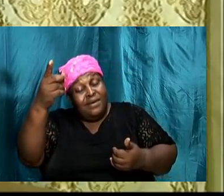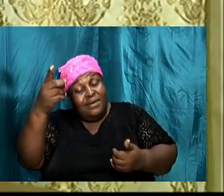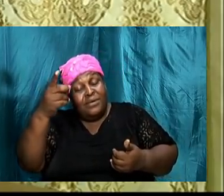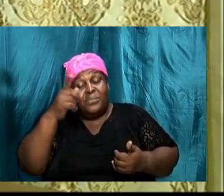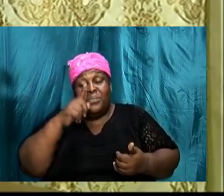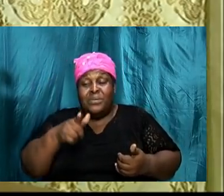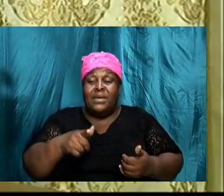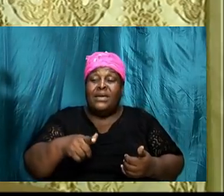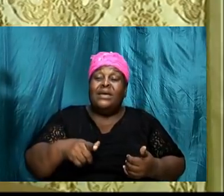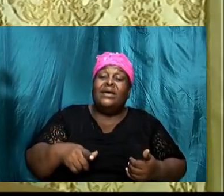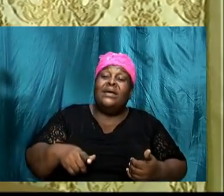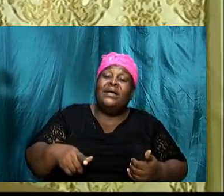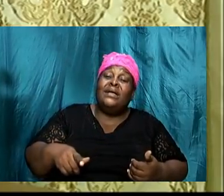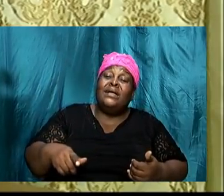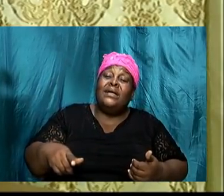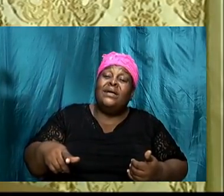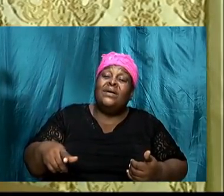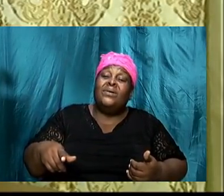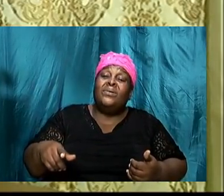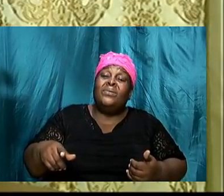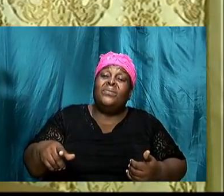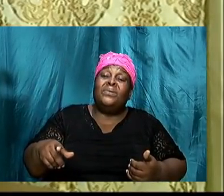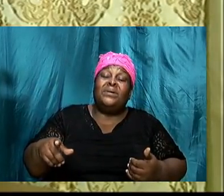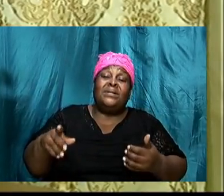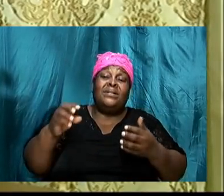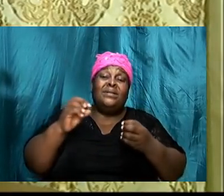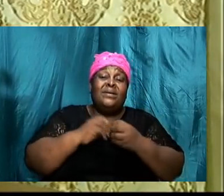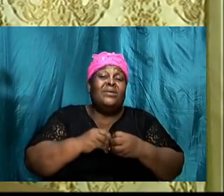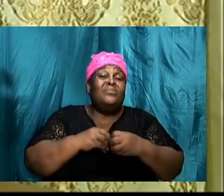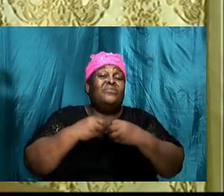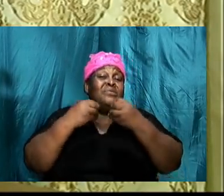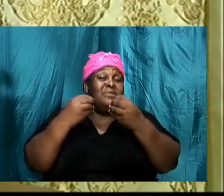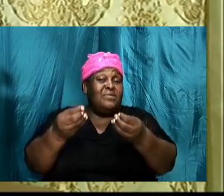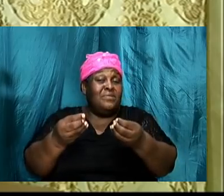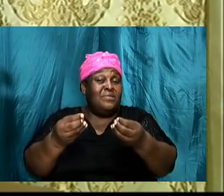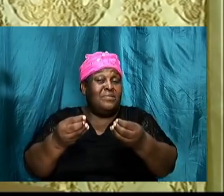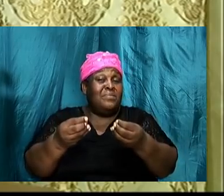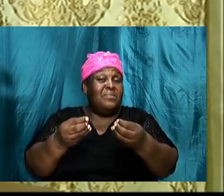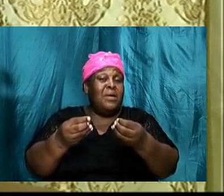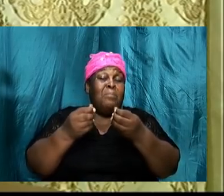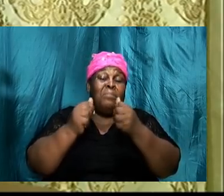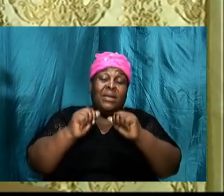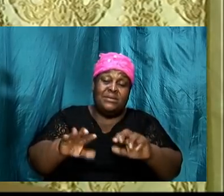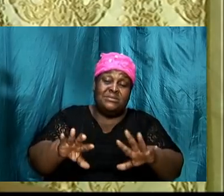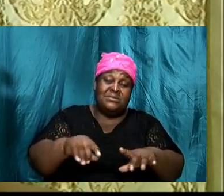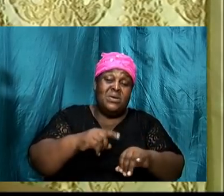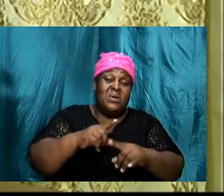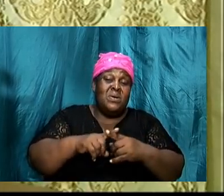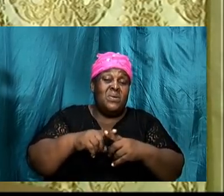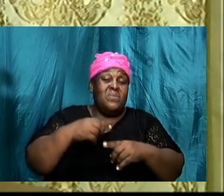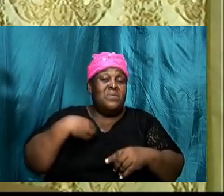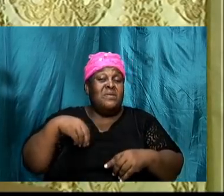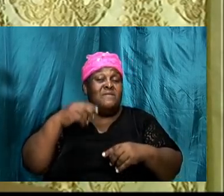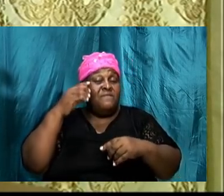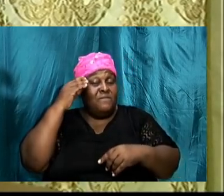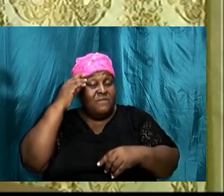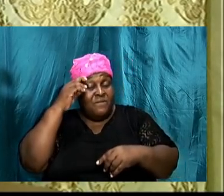when we focus on these things more than him he will object when our desire